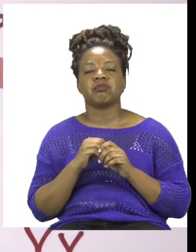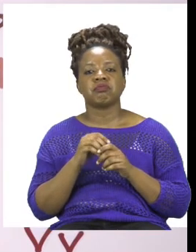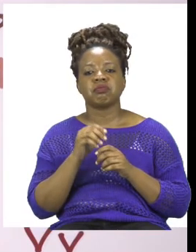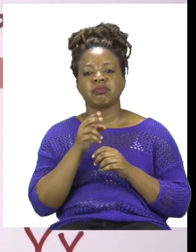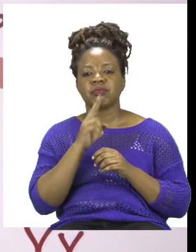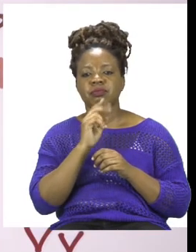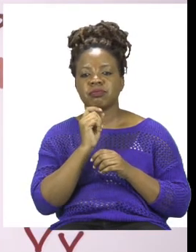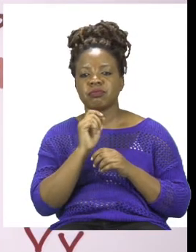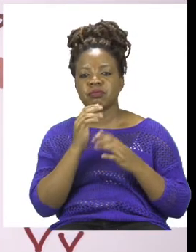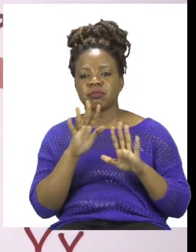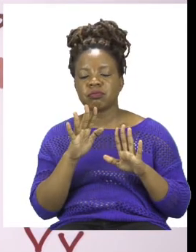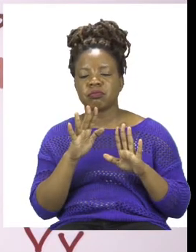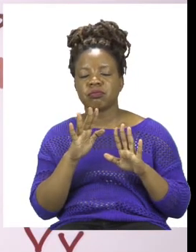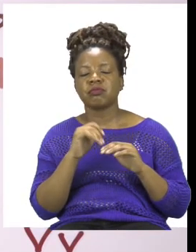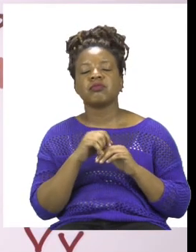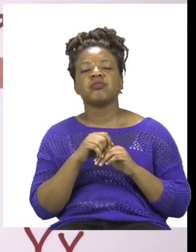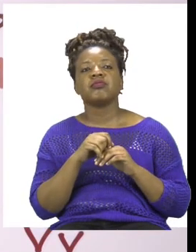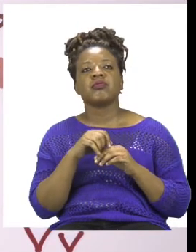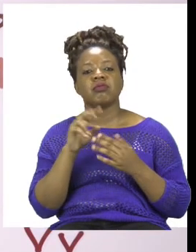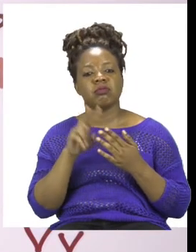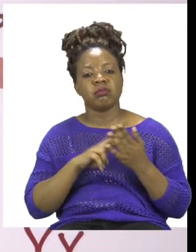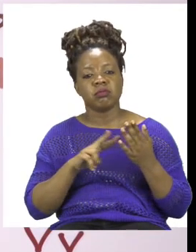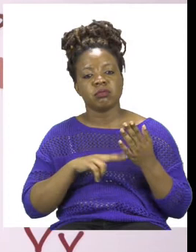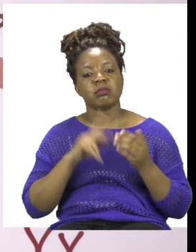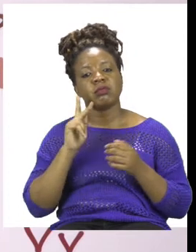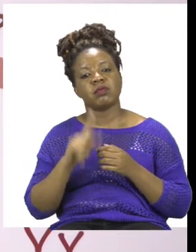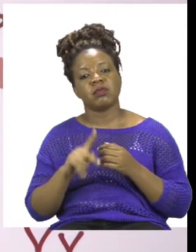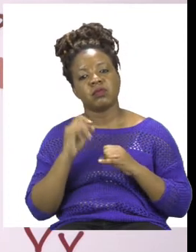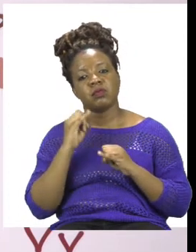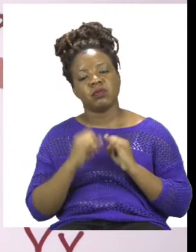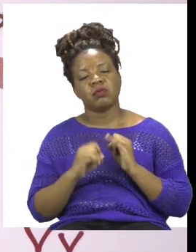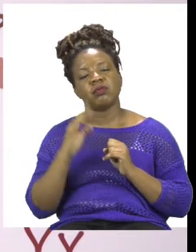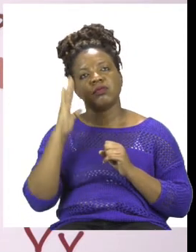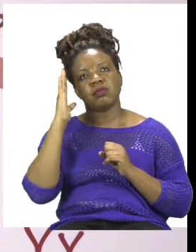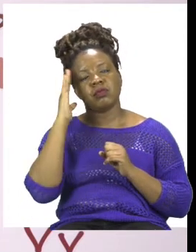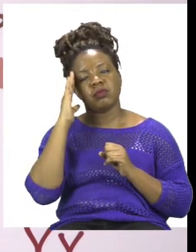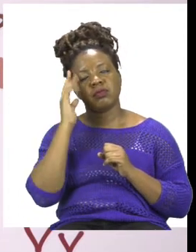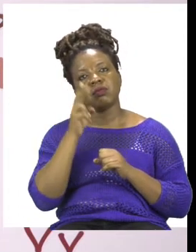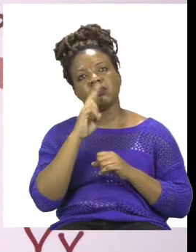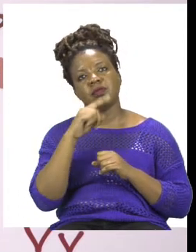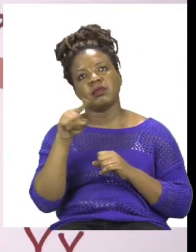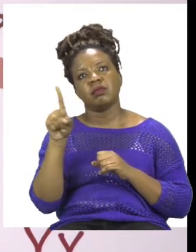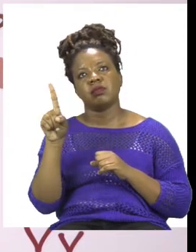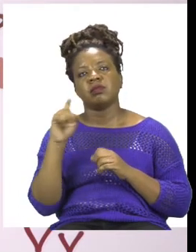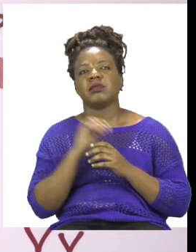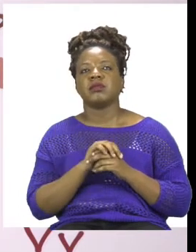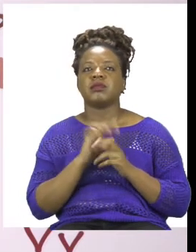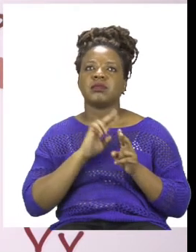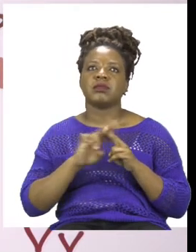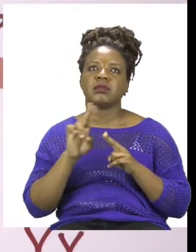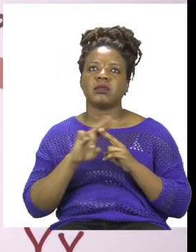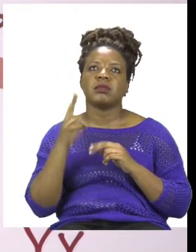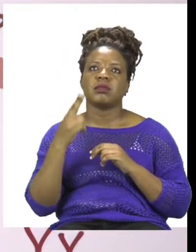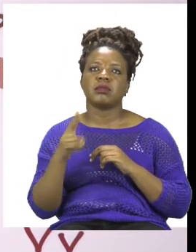to be super sure that your answer is correct. Take your time with all of